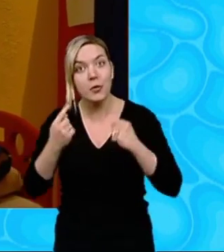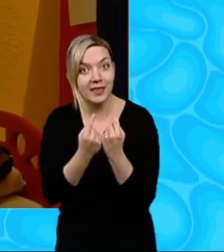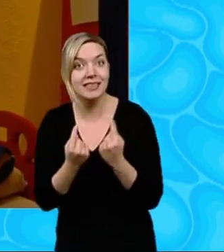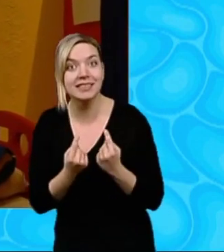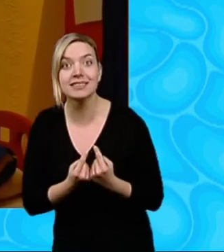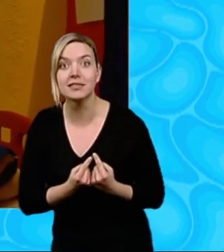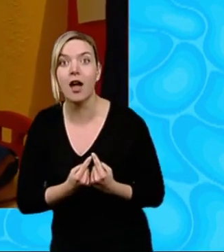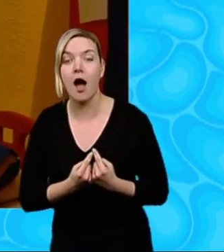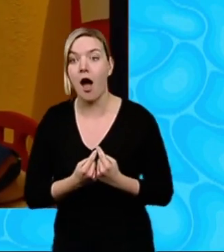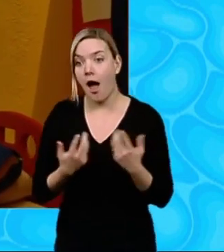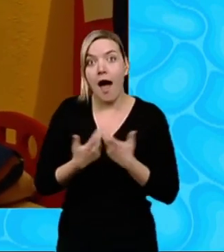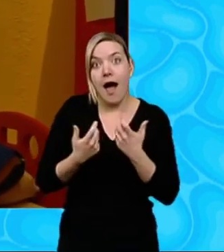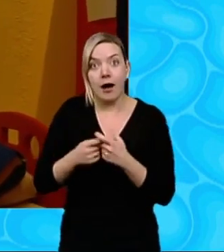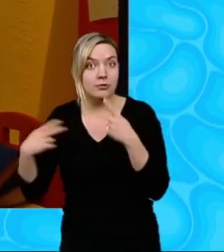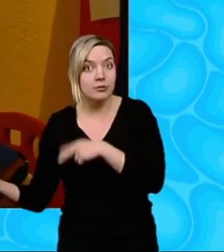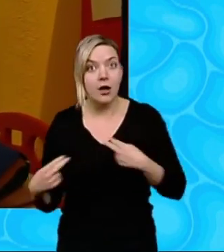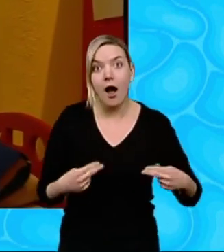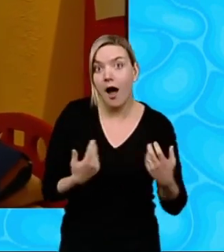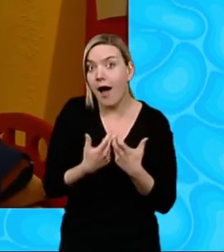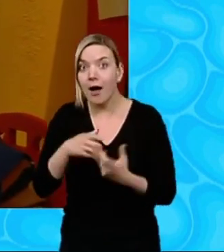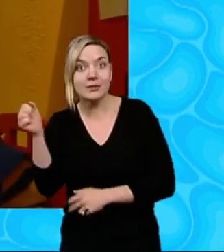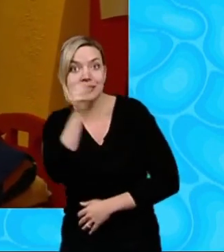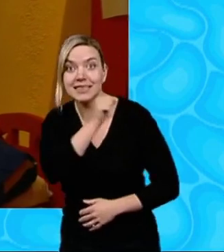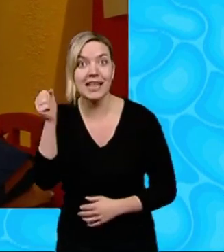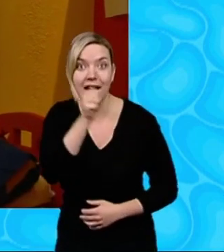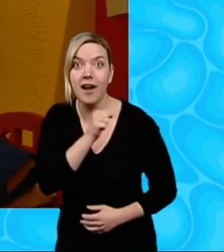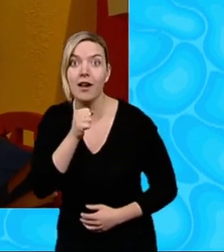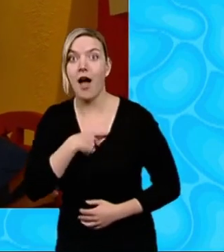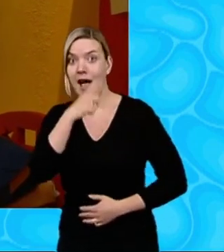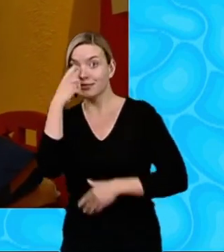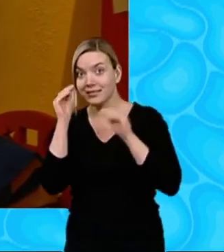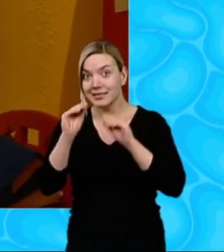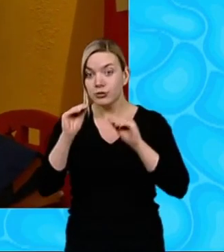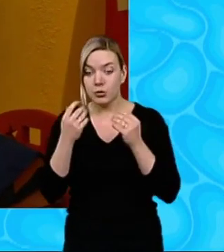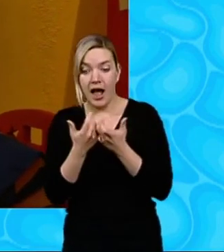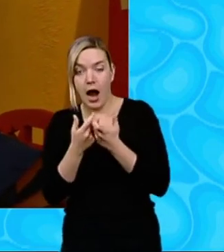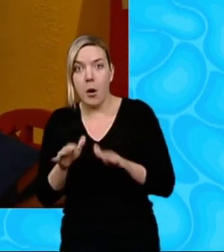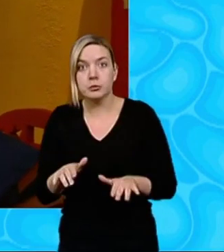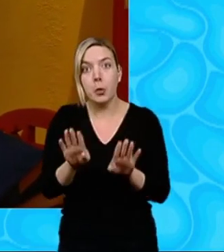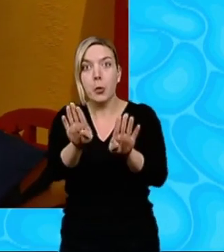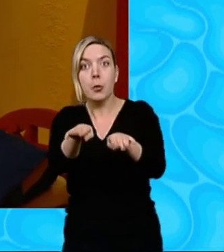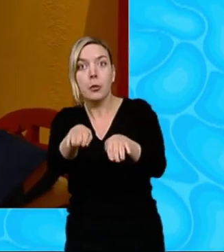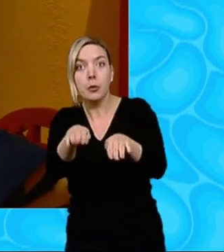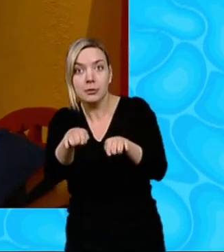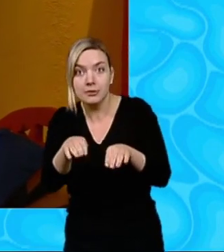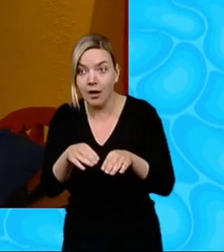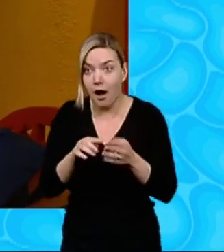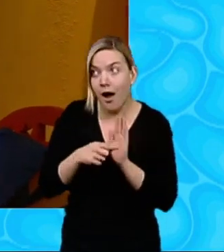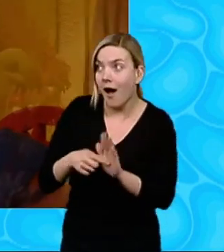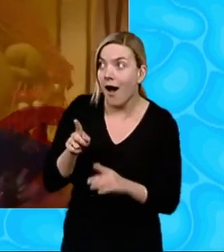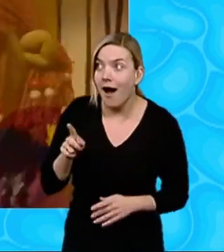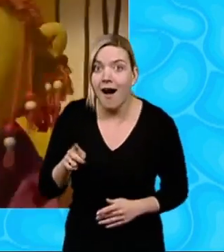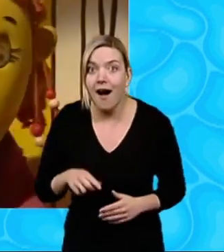How to dance and sing I can teach you how to point your toes Like this